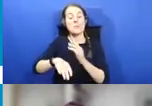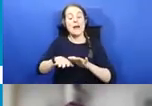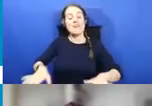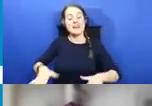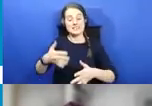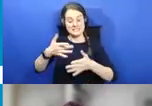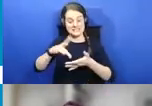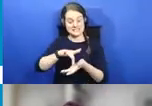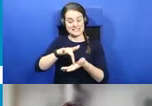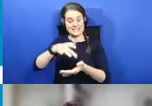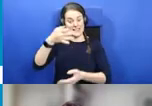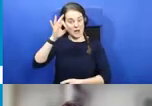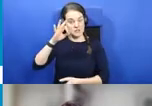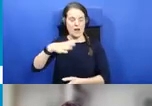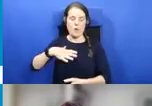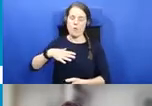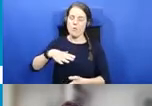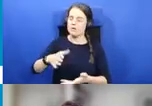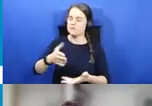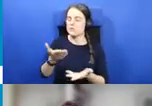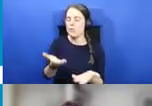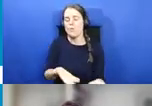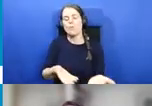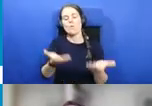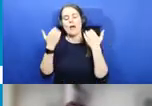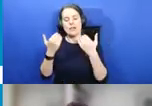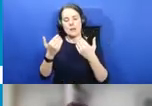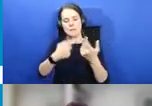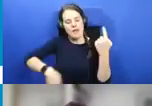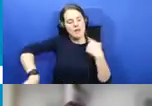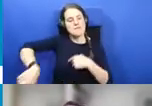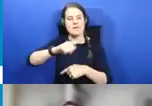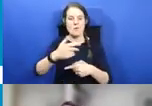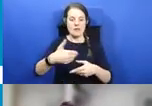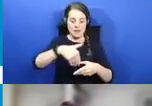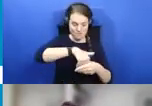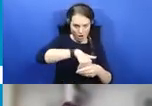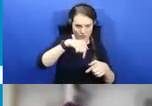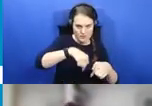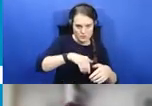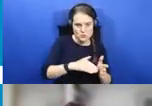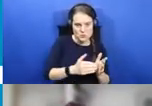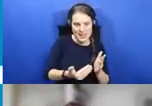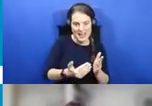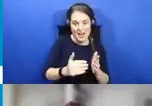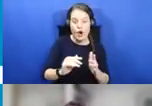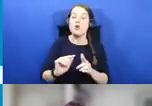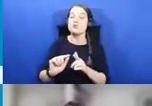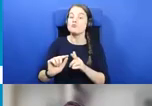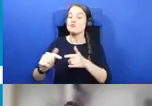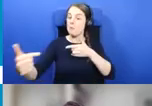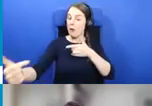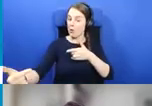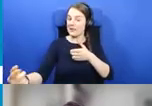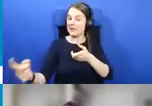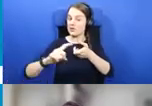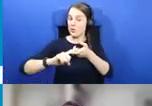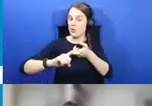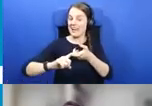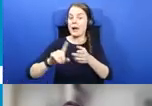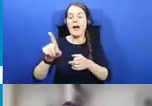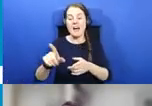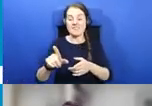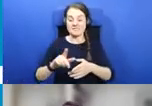give a warm welcome to everyone taking part this evening, remotely, but actually located in Ireland,